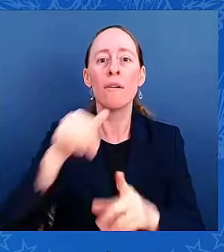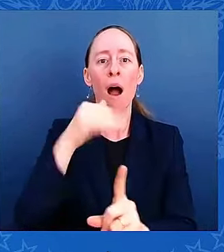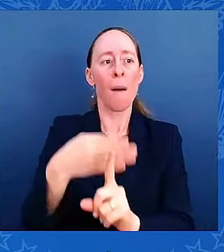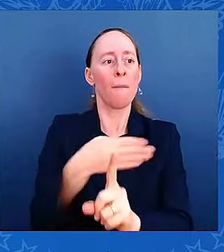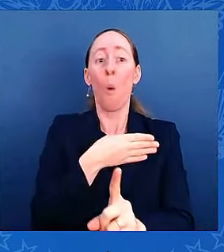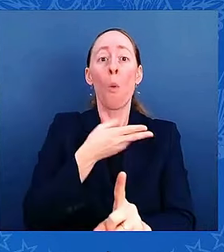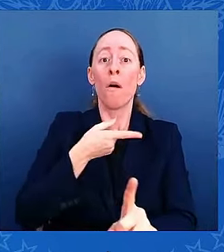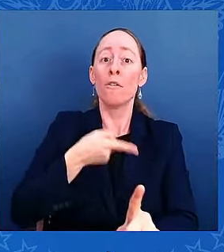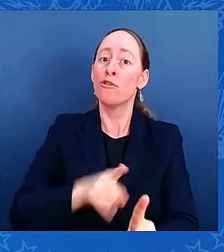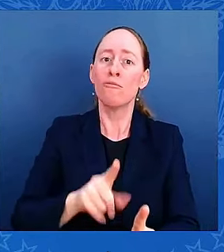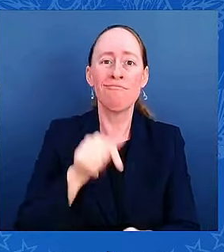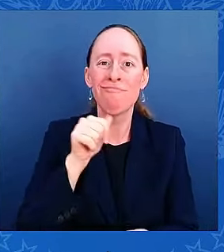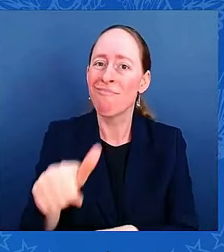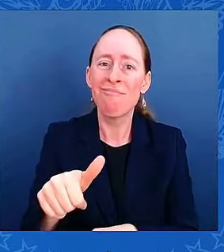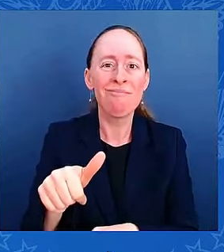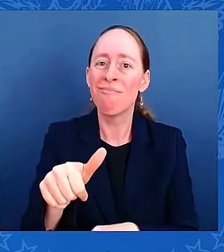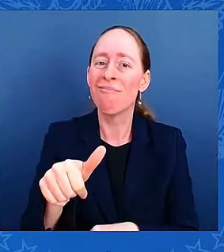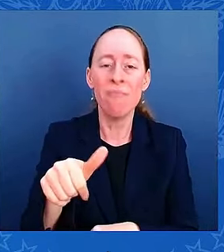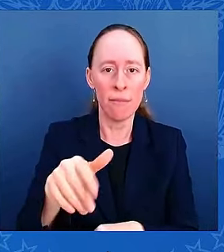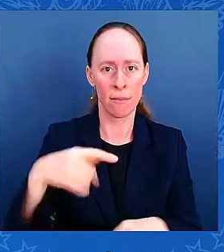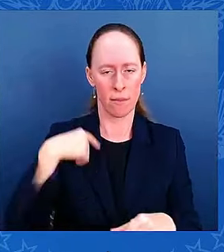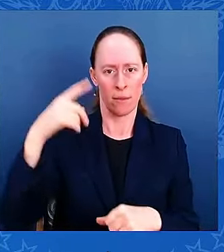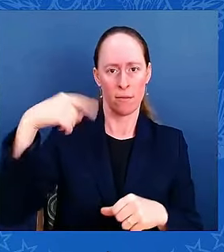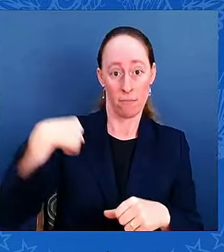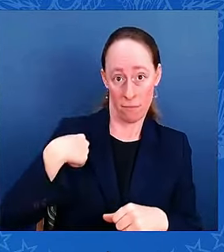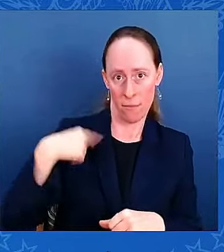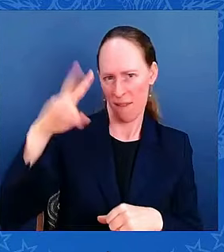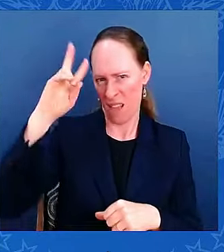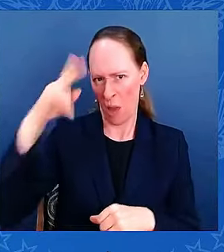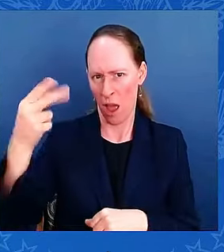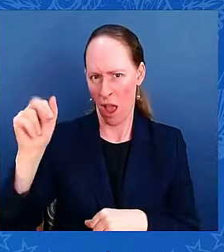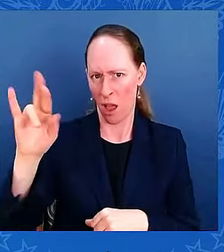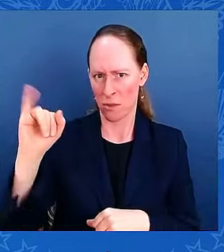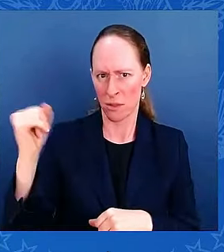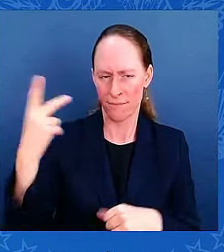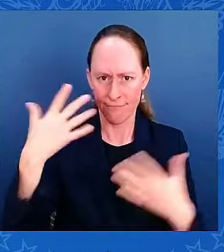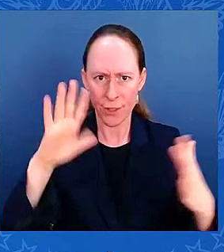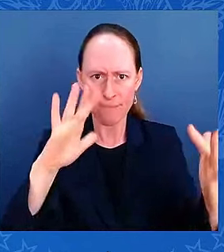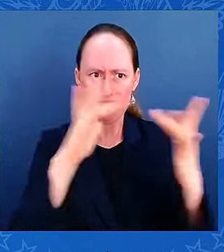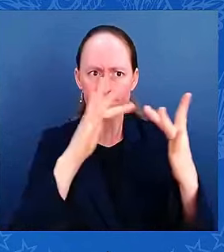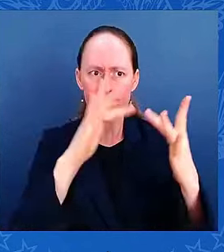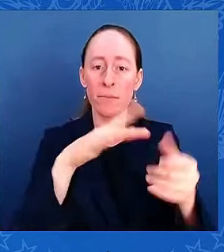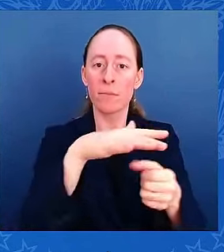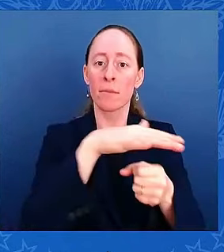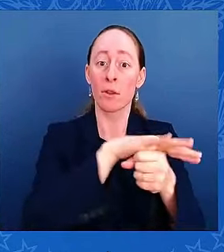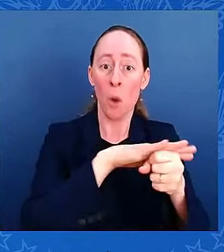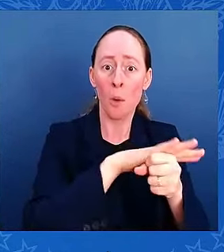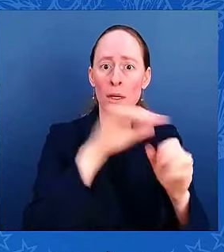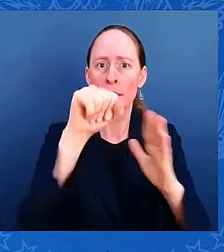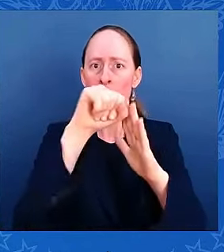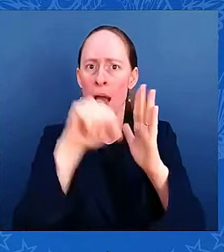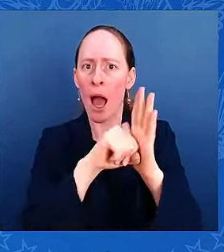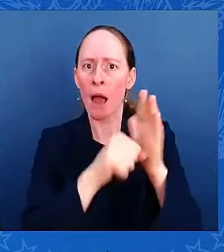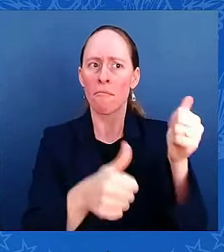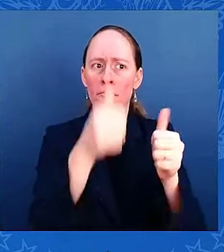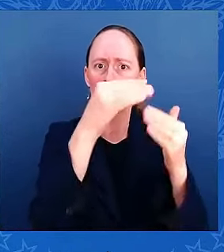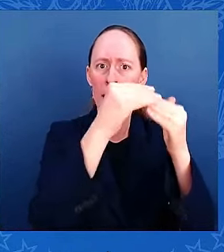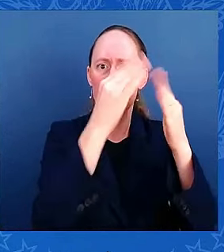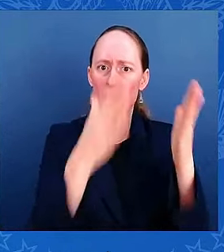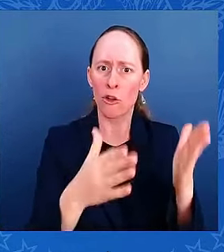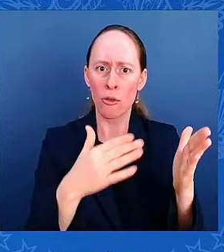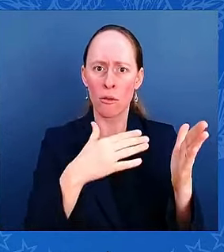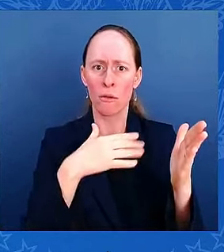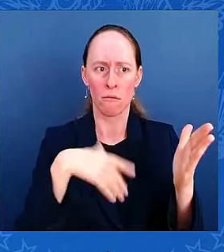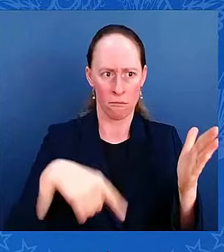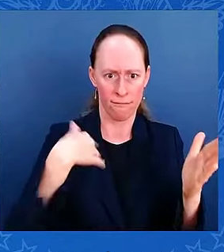the state and local officials. We're offering everything they need. I must have spoken to somewhere between 10 and 15